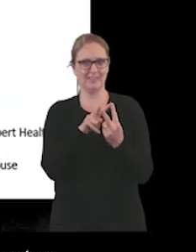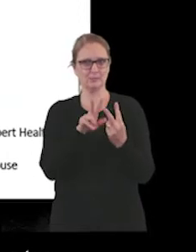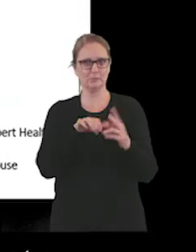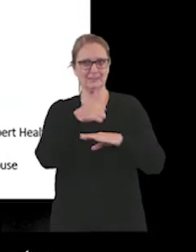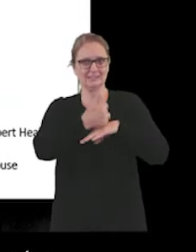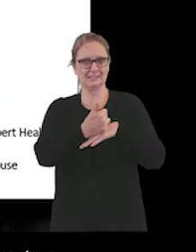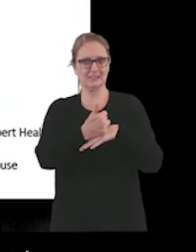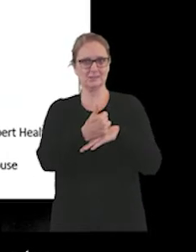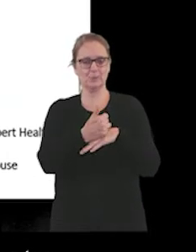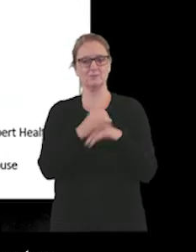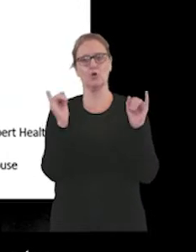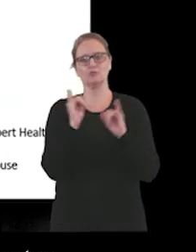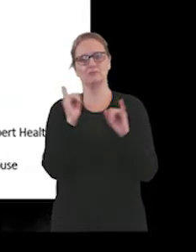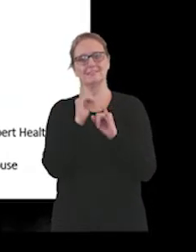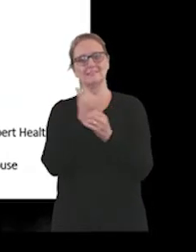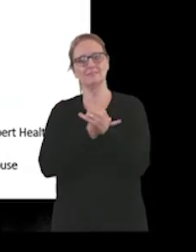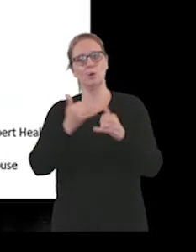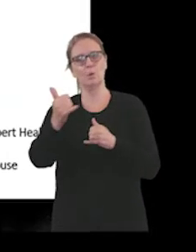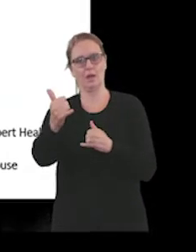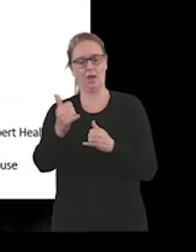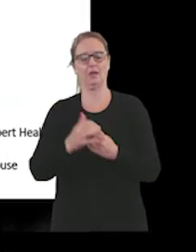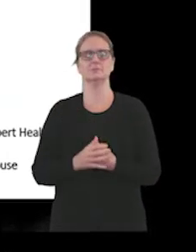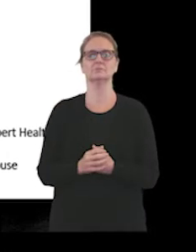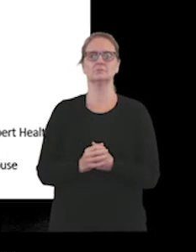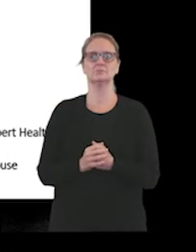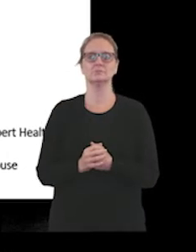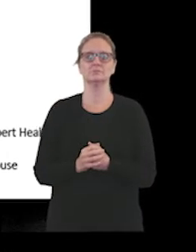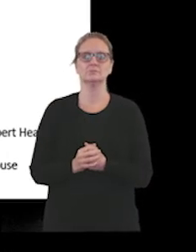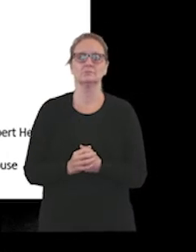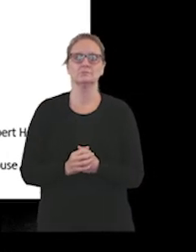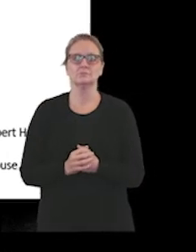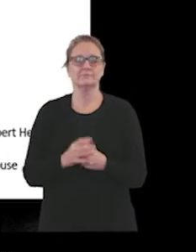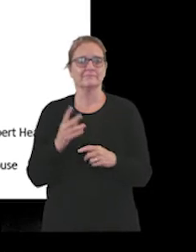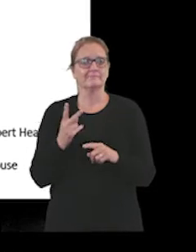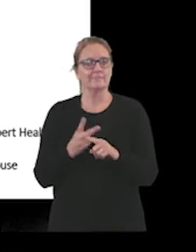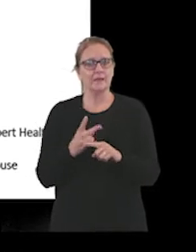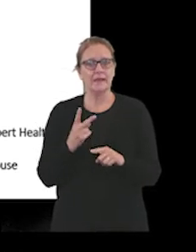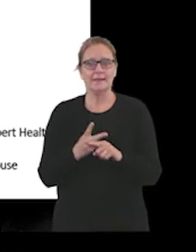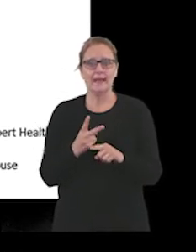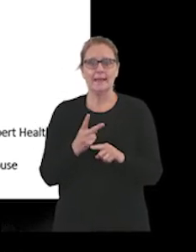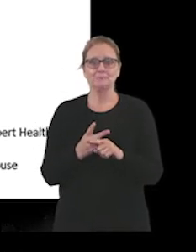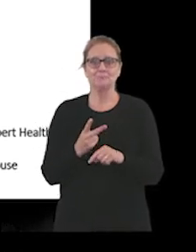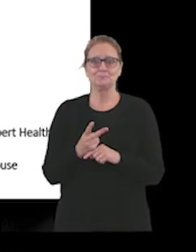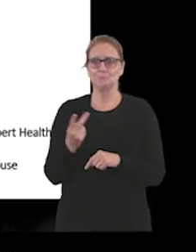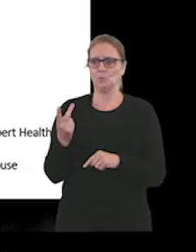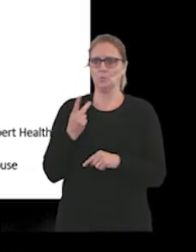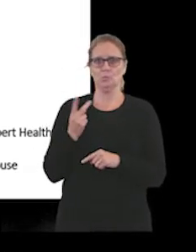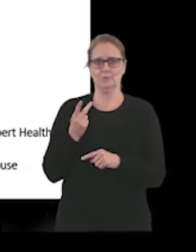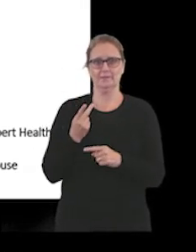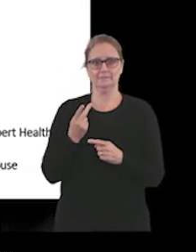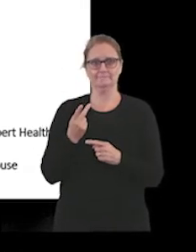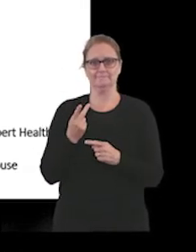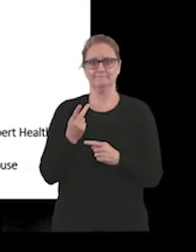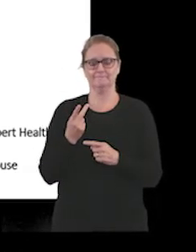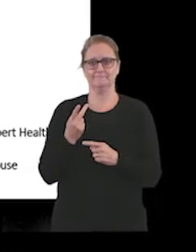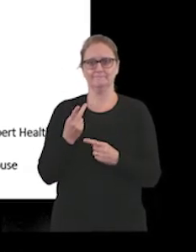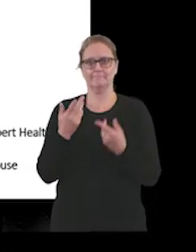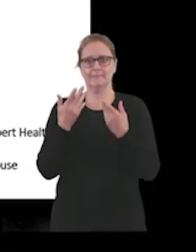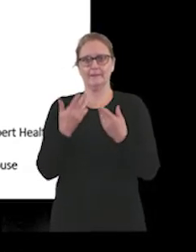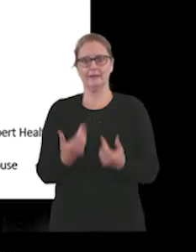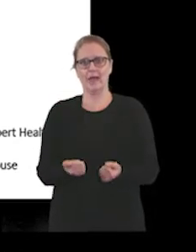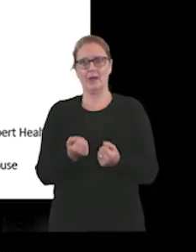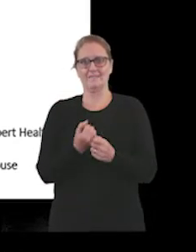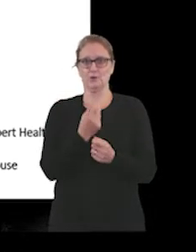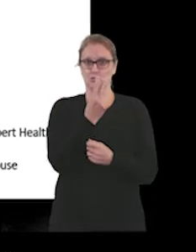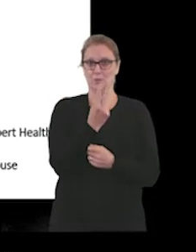set up and crisis phone lines. And again, we've now been able to have a